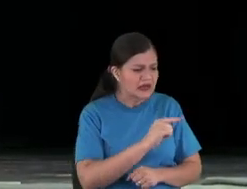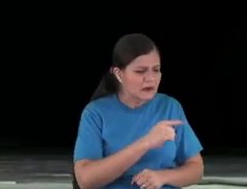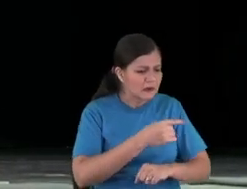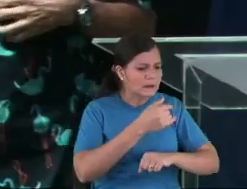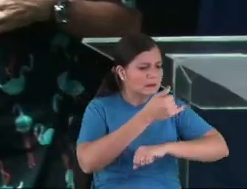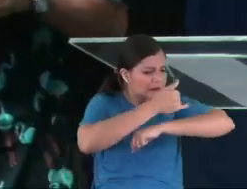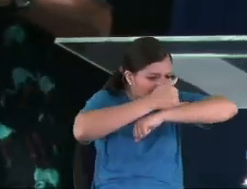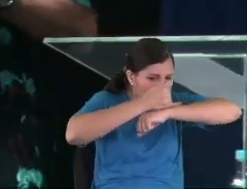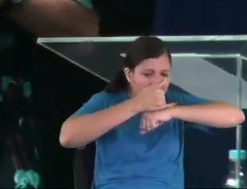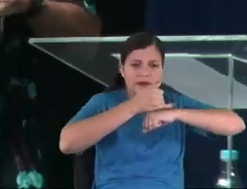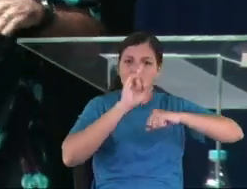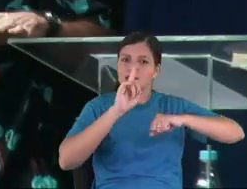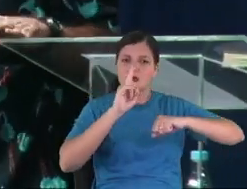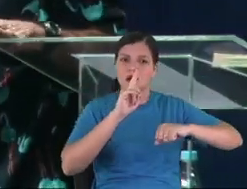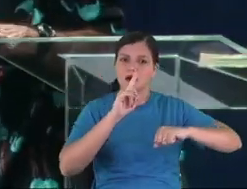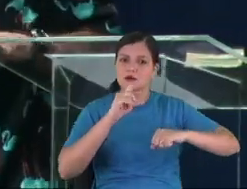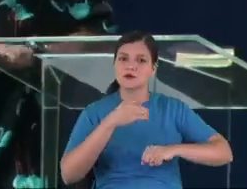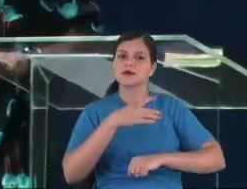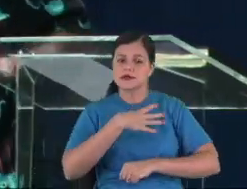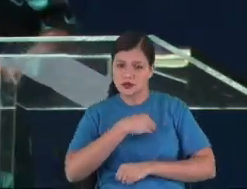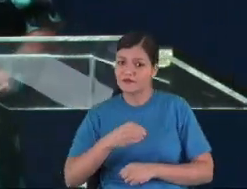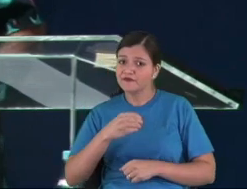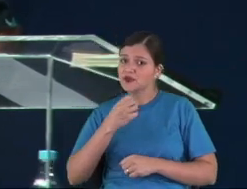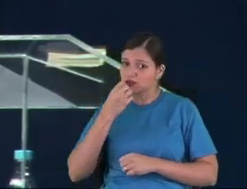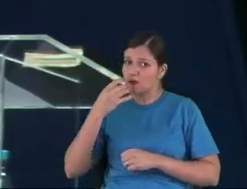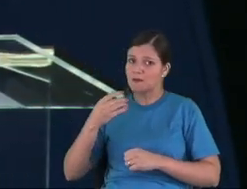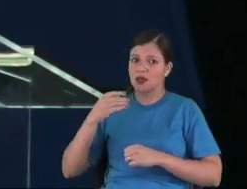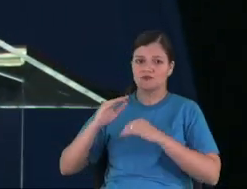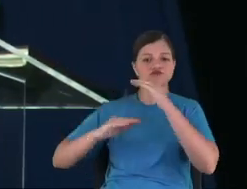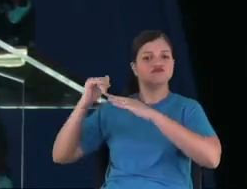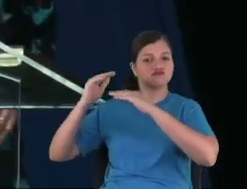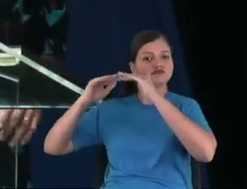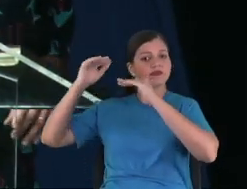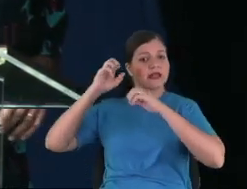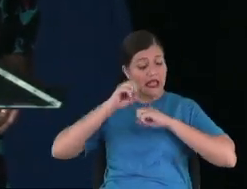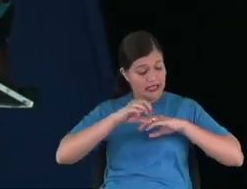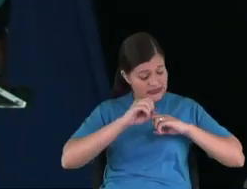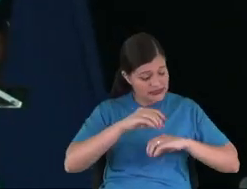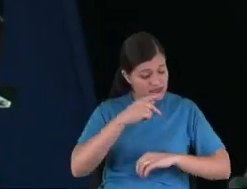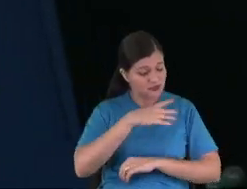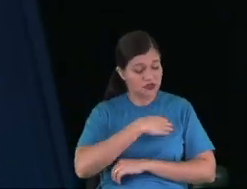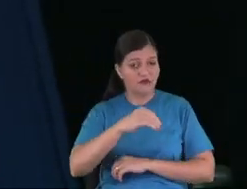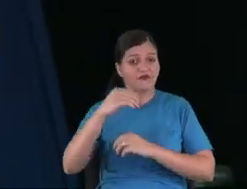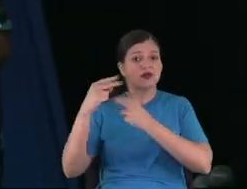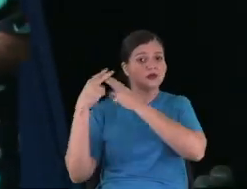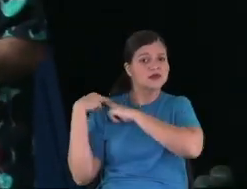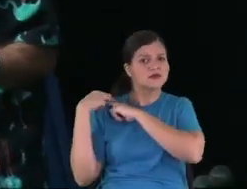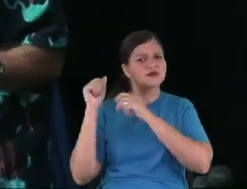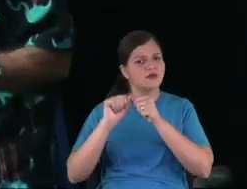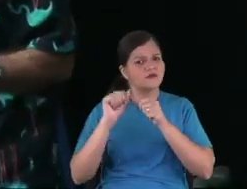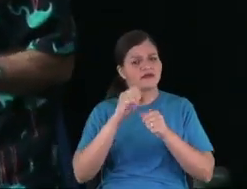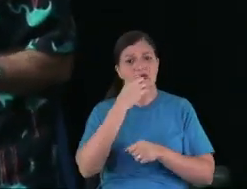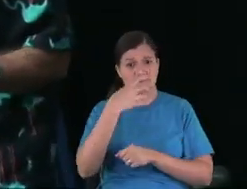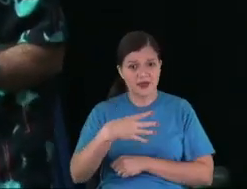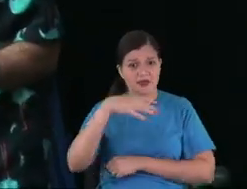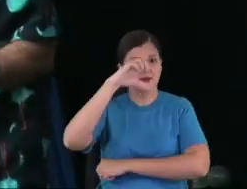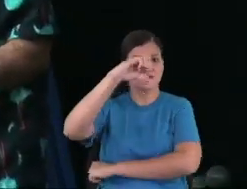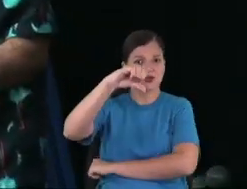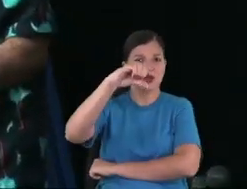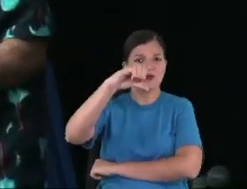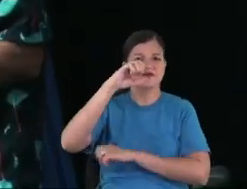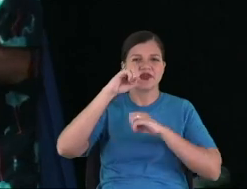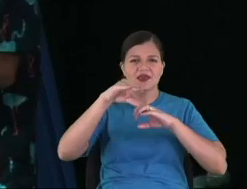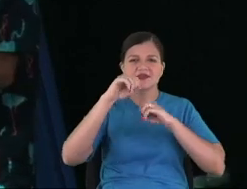in drugs and gangs. Teach them responsibility. This is good. Teach them number nine.